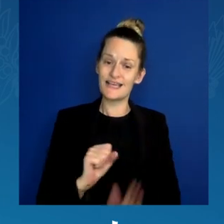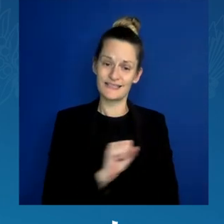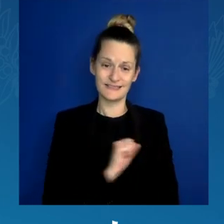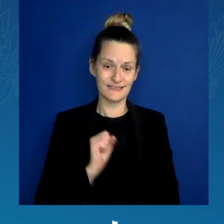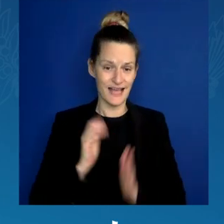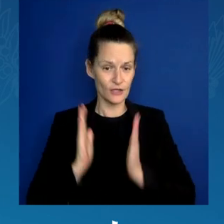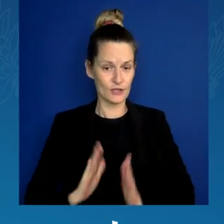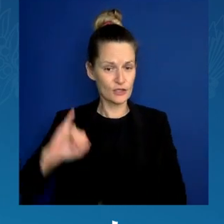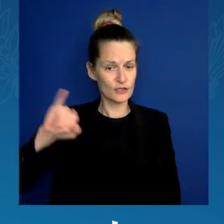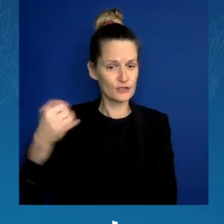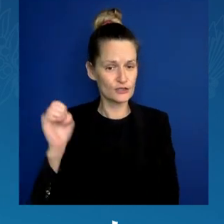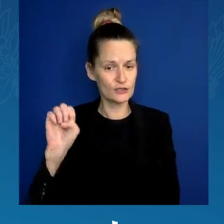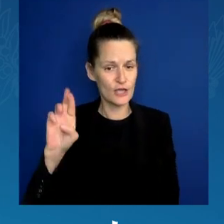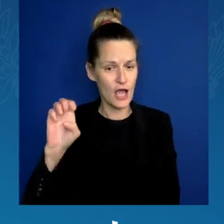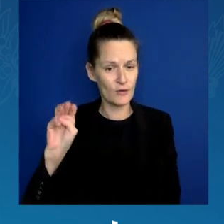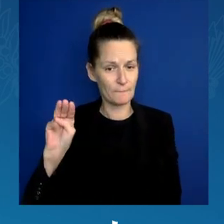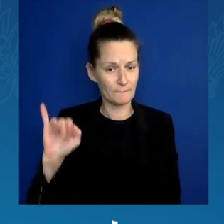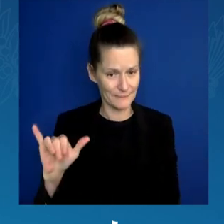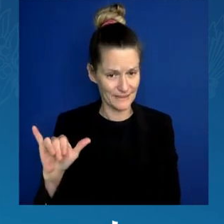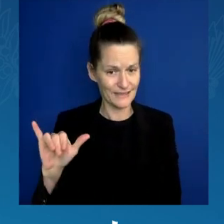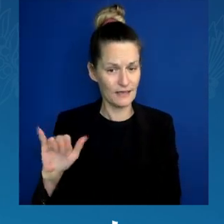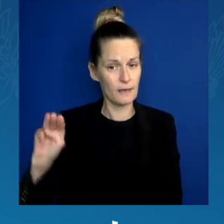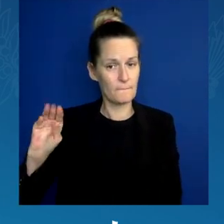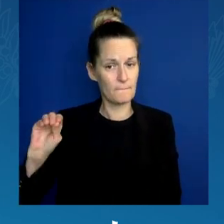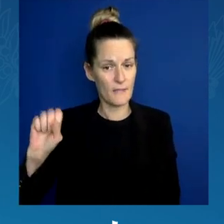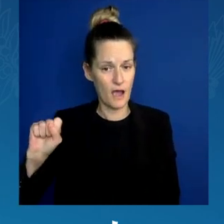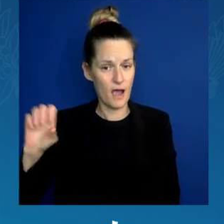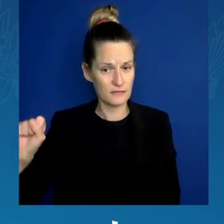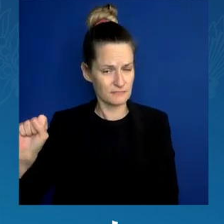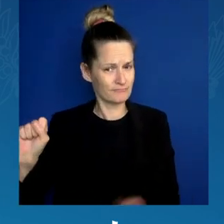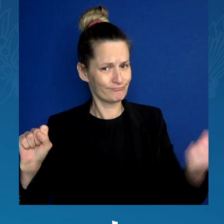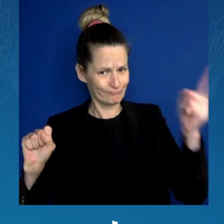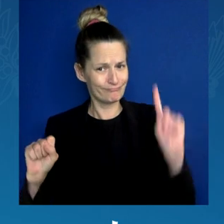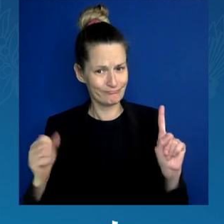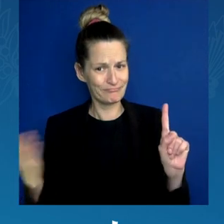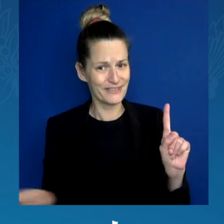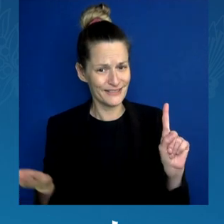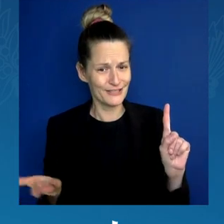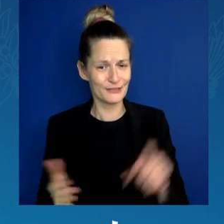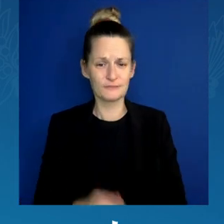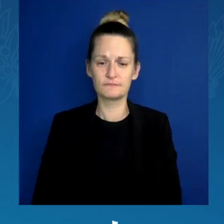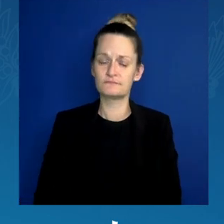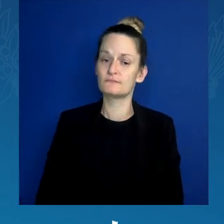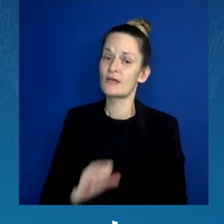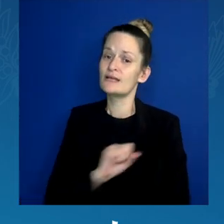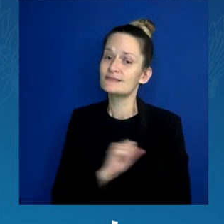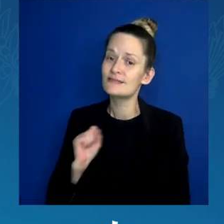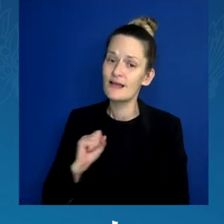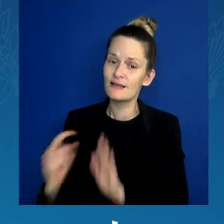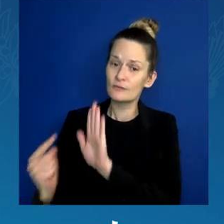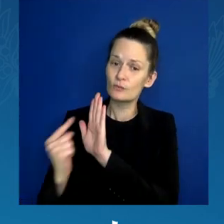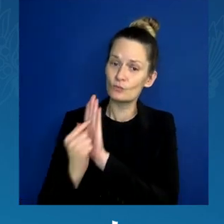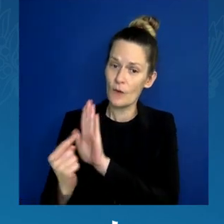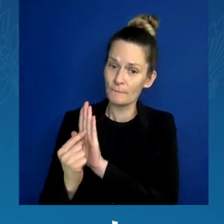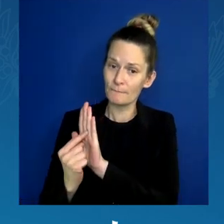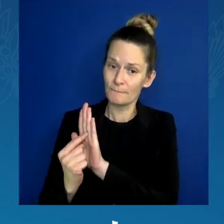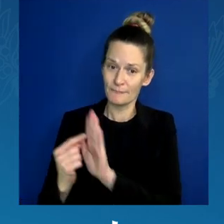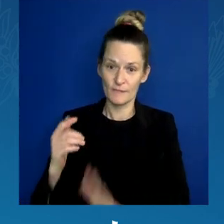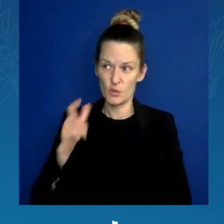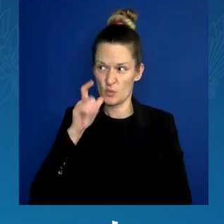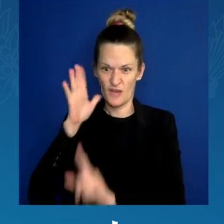We have your State Representative, who will be our next Supreme Court Justice, Kyra Harris Bolden.